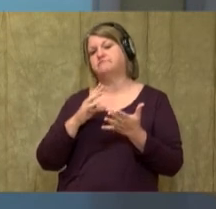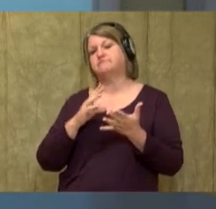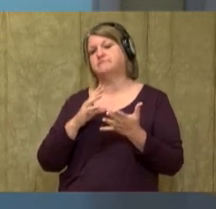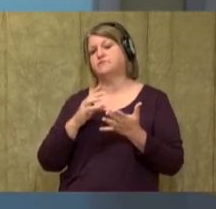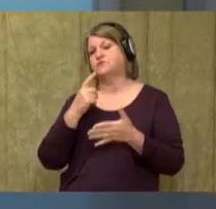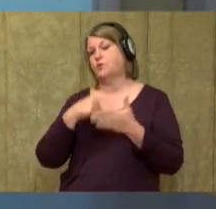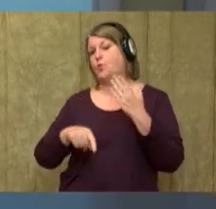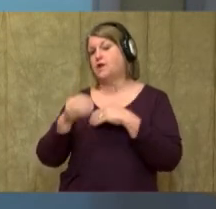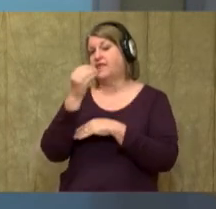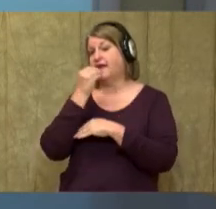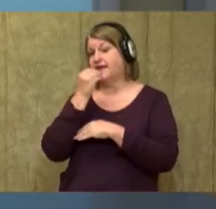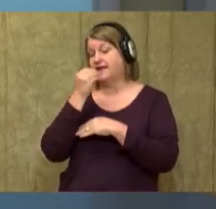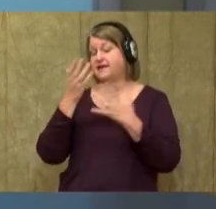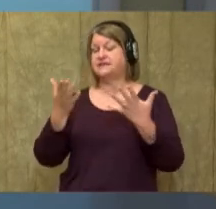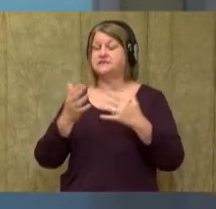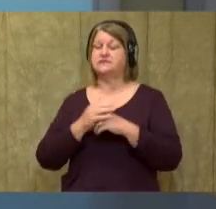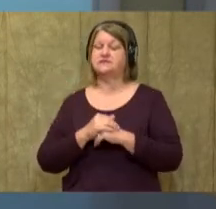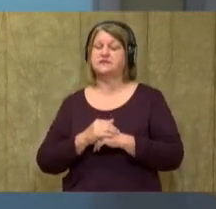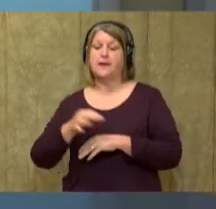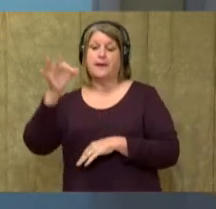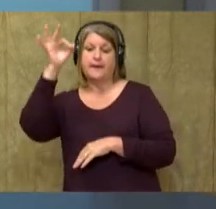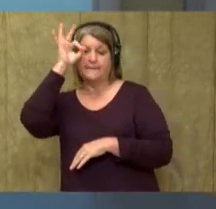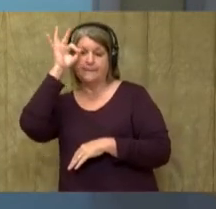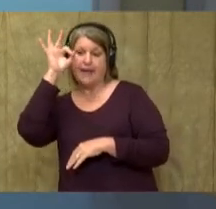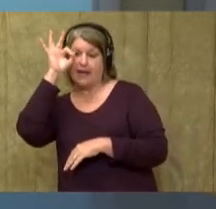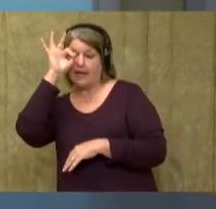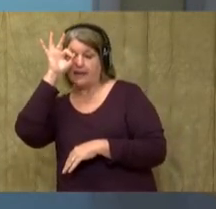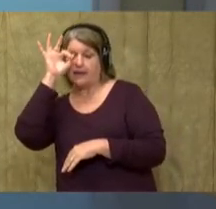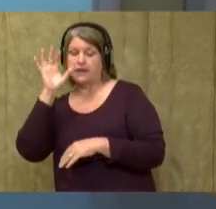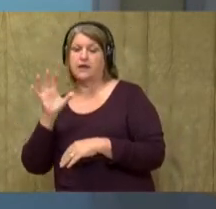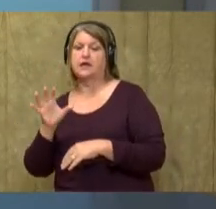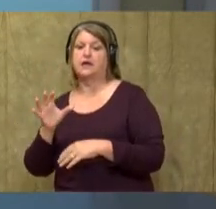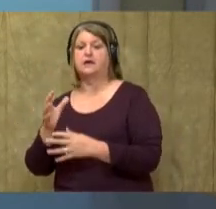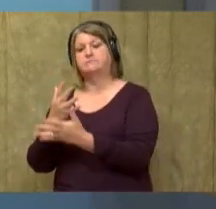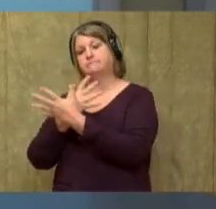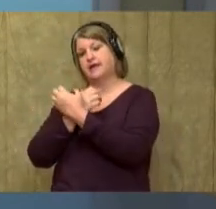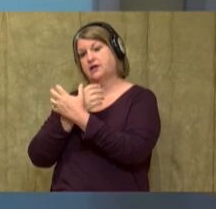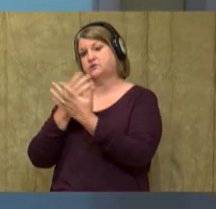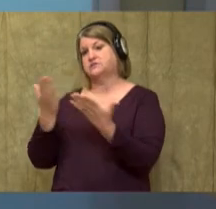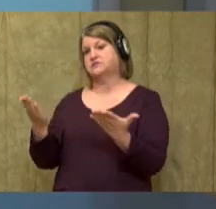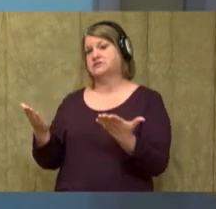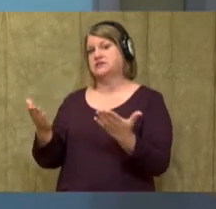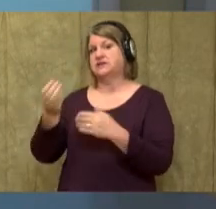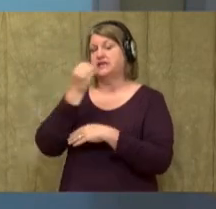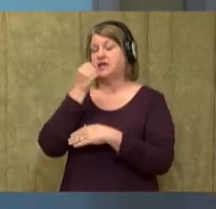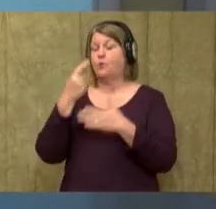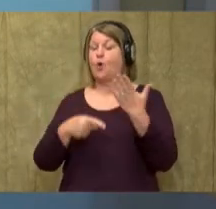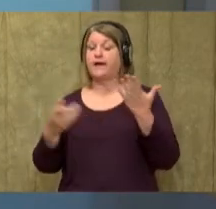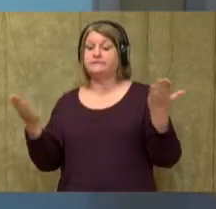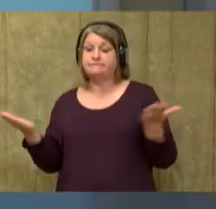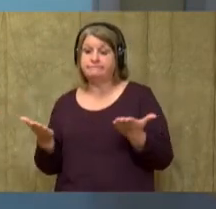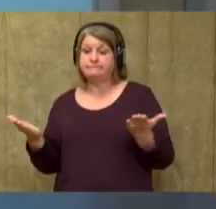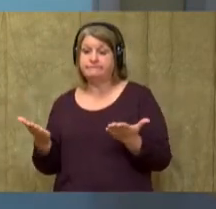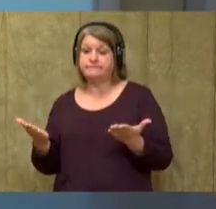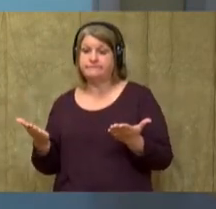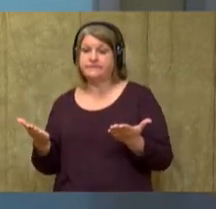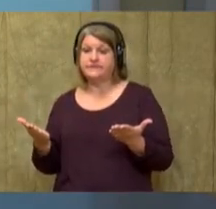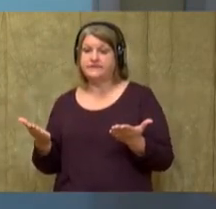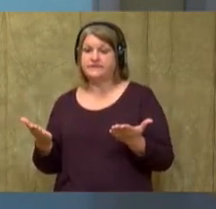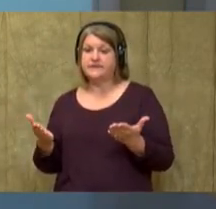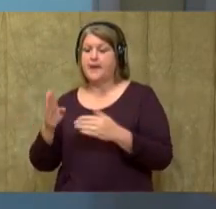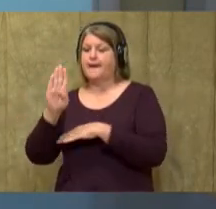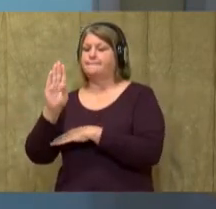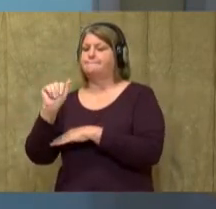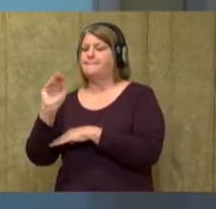pandas, pandas eat what? Pandas eat